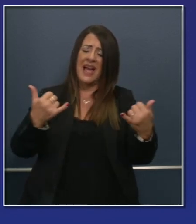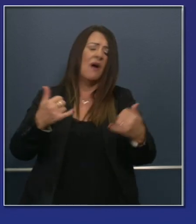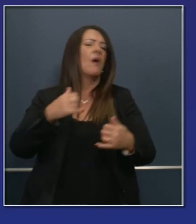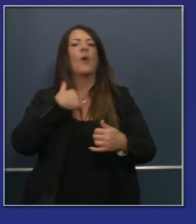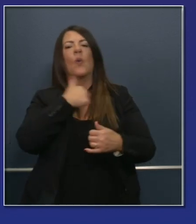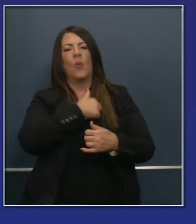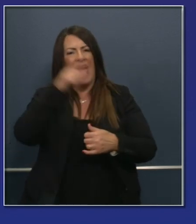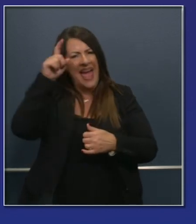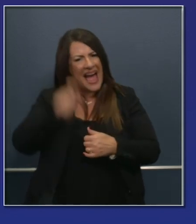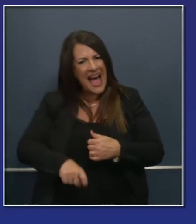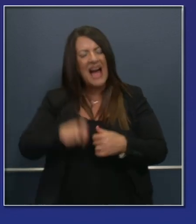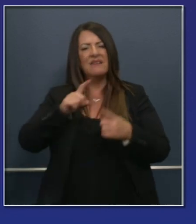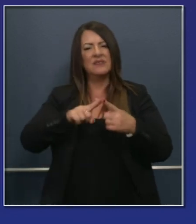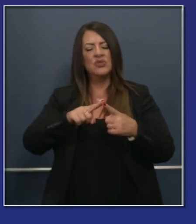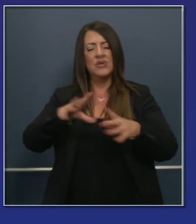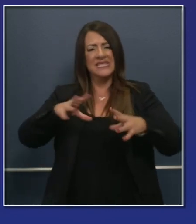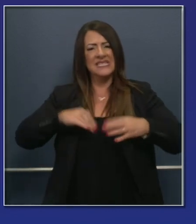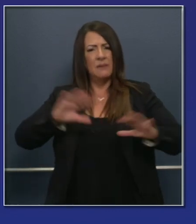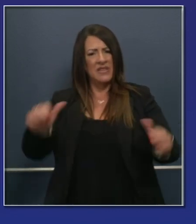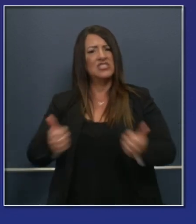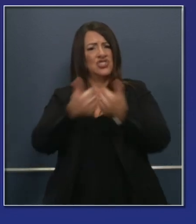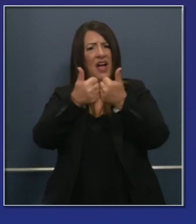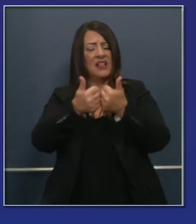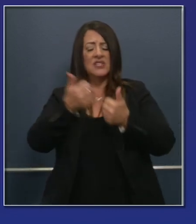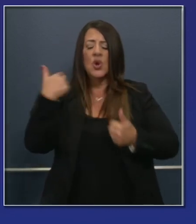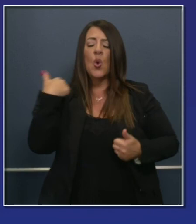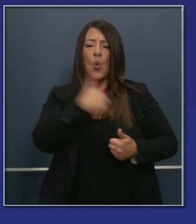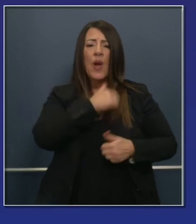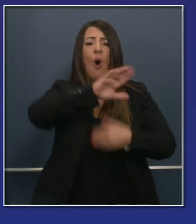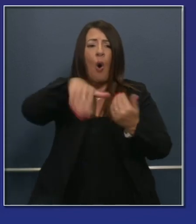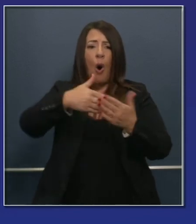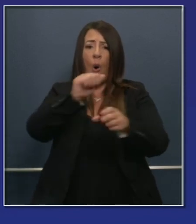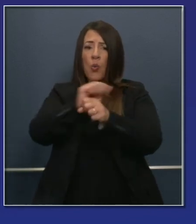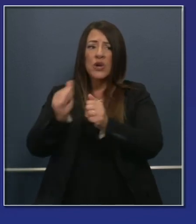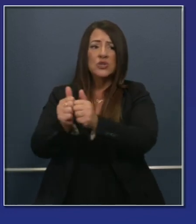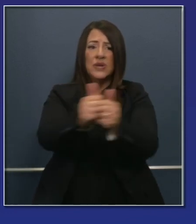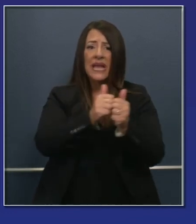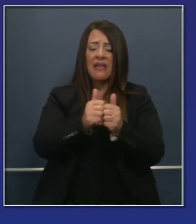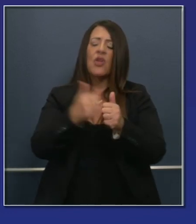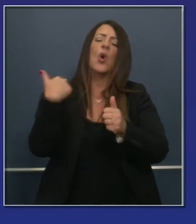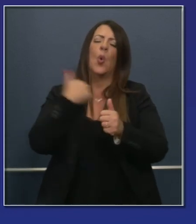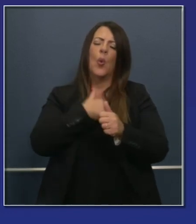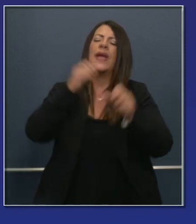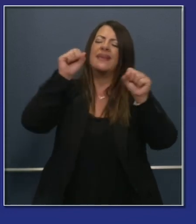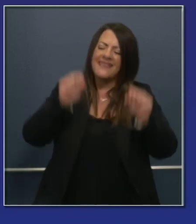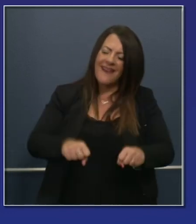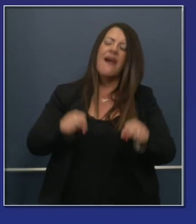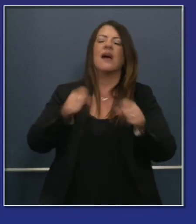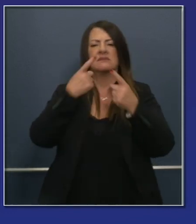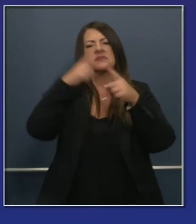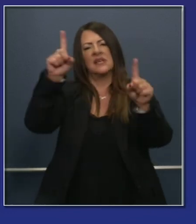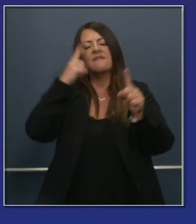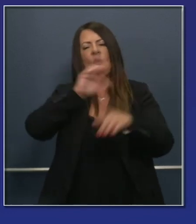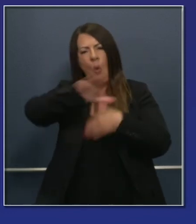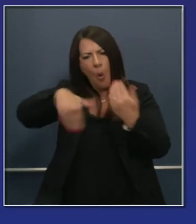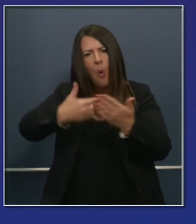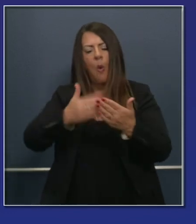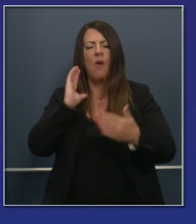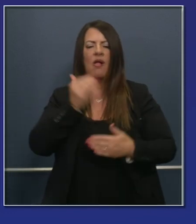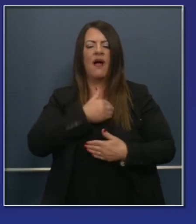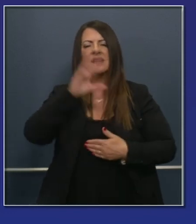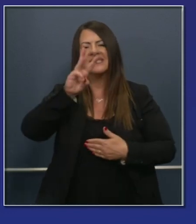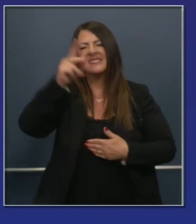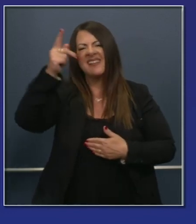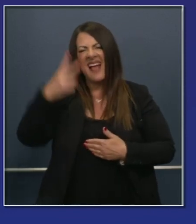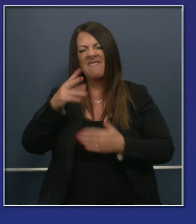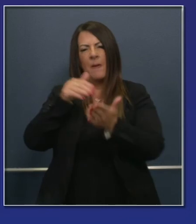to our students, we've got to rise to that challenge. We can do more together for our 6 million students. I'm grateful for you, Governor. I'm grateful to our State Board President